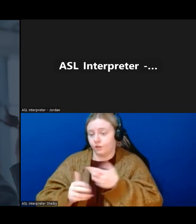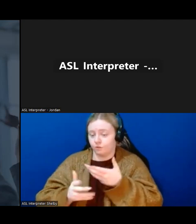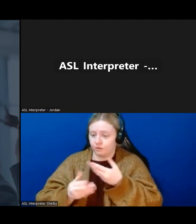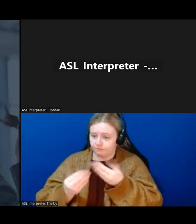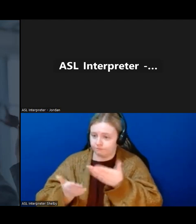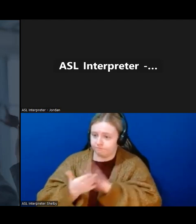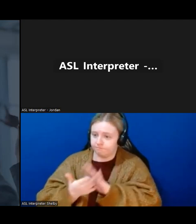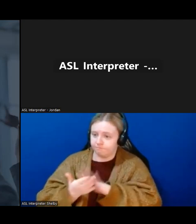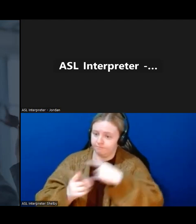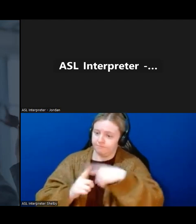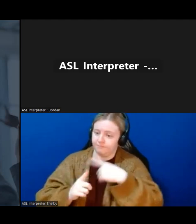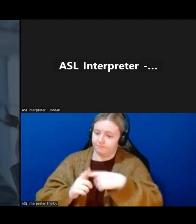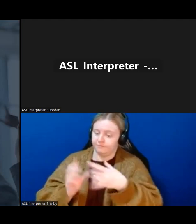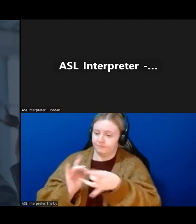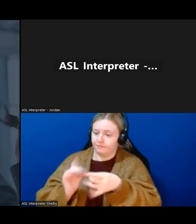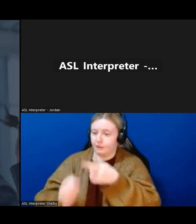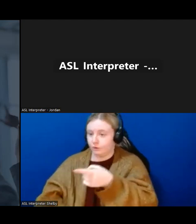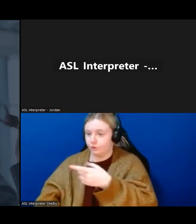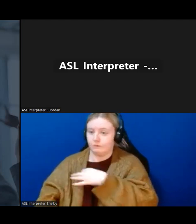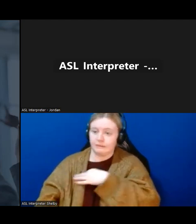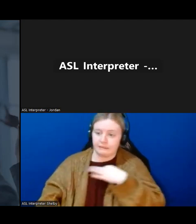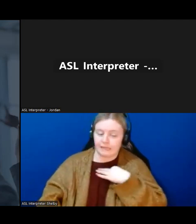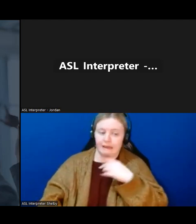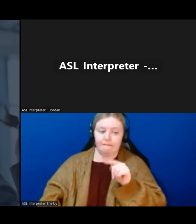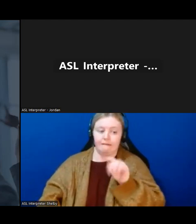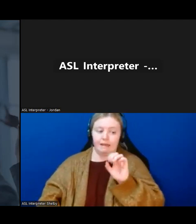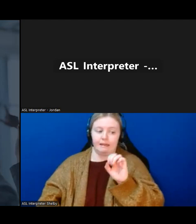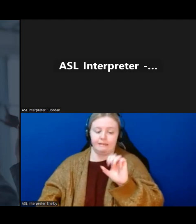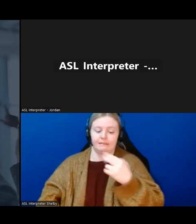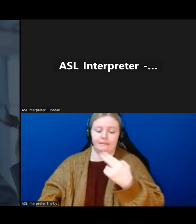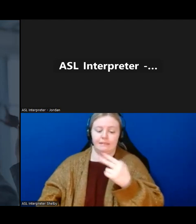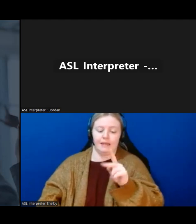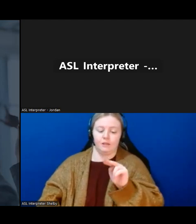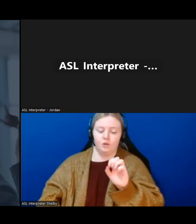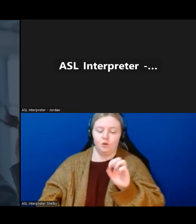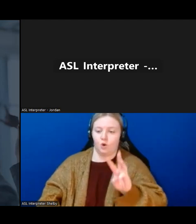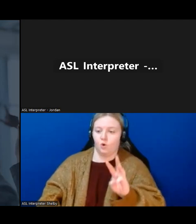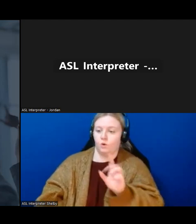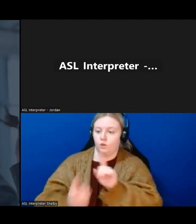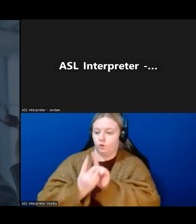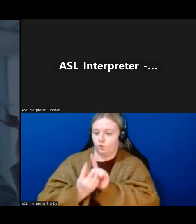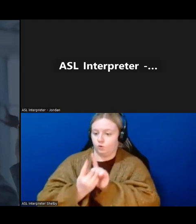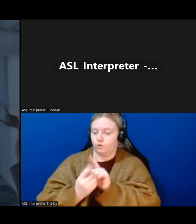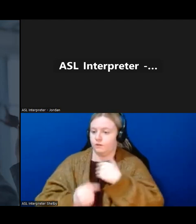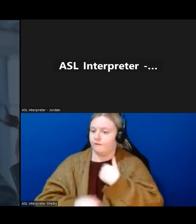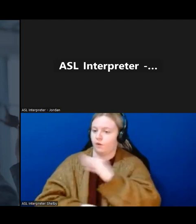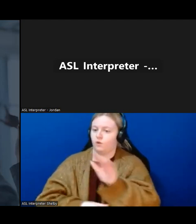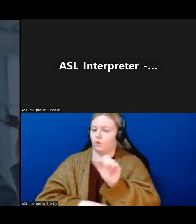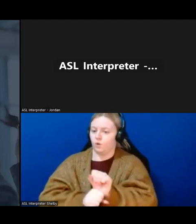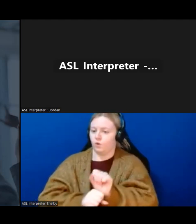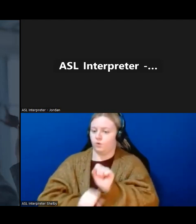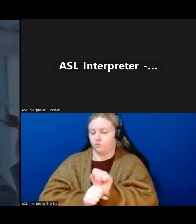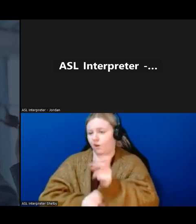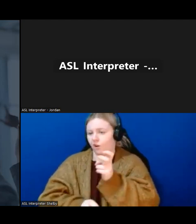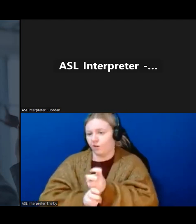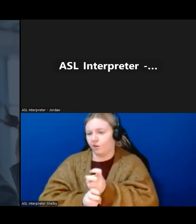particular and your staff and techno-tutors for the wonderful empathetic job you do in delivery of